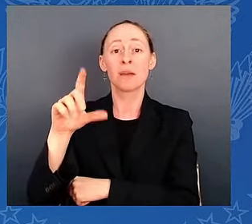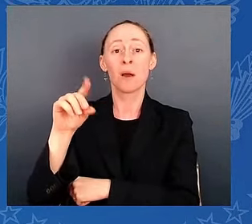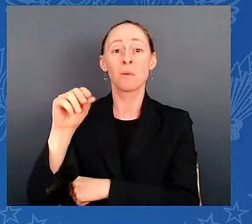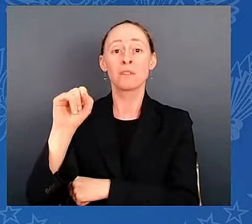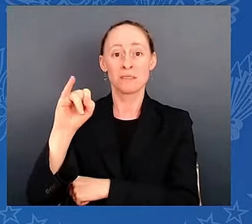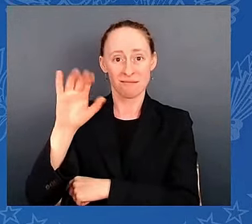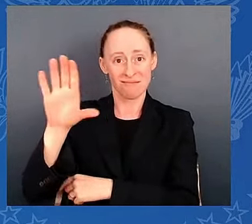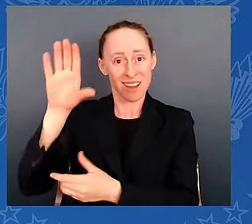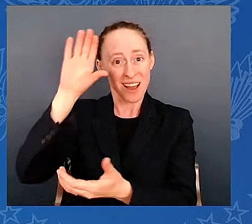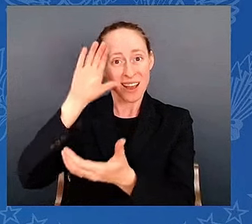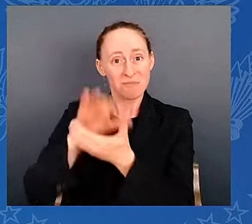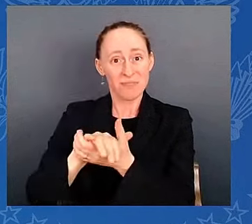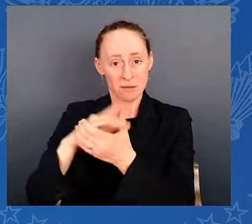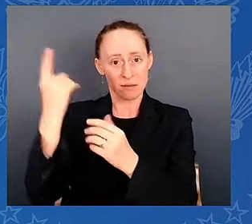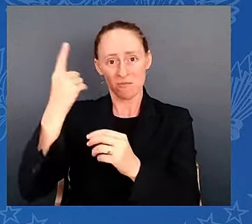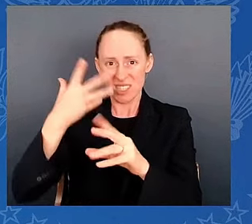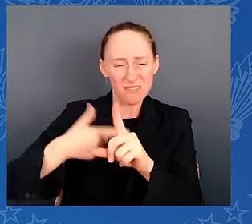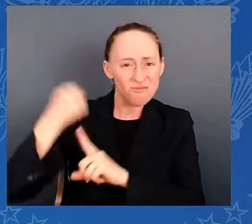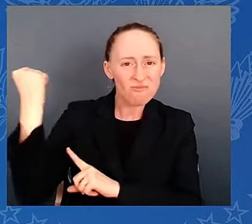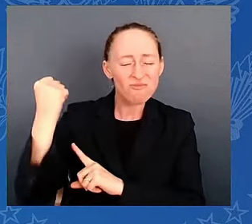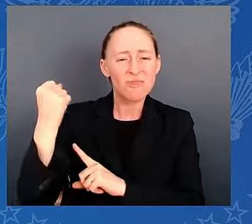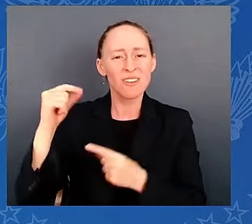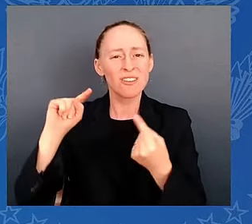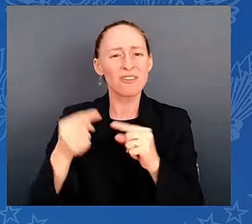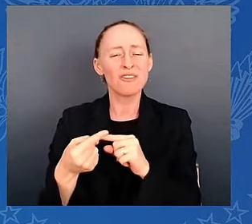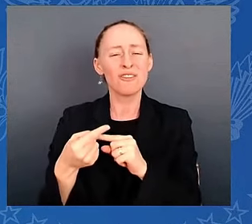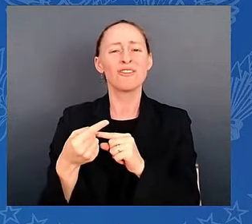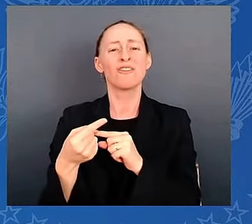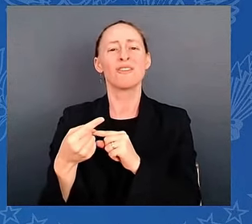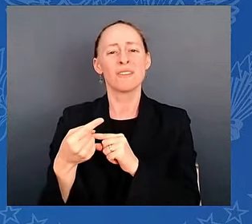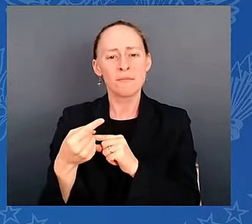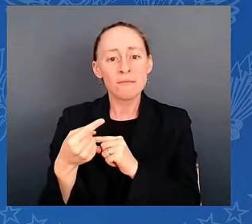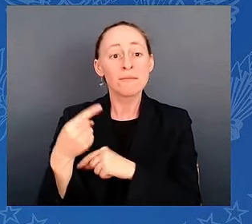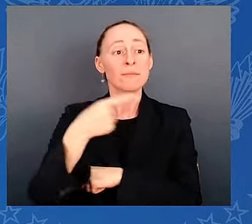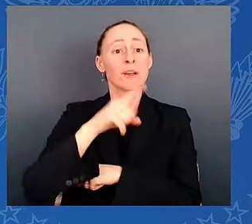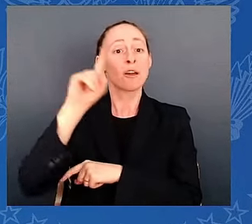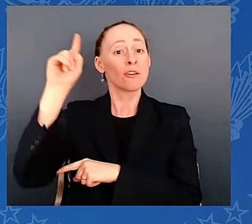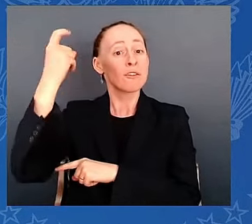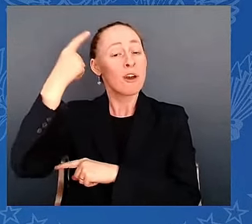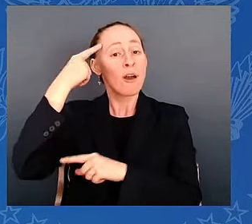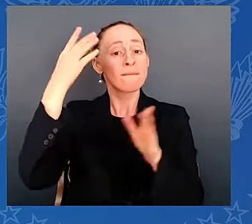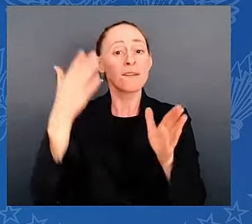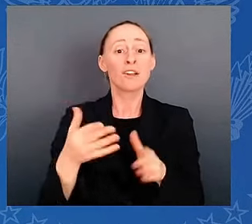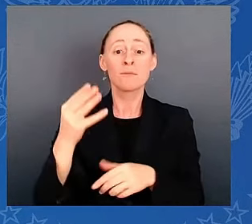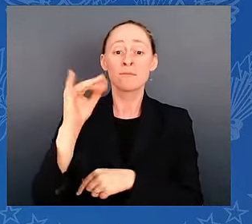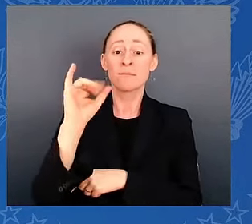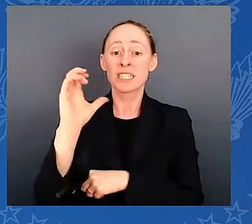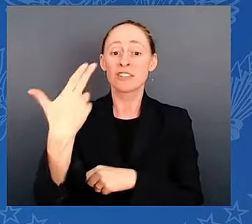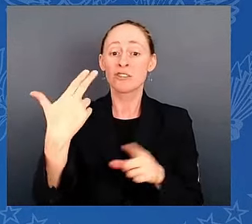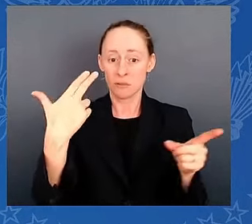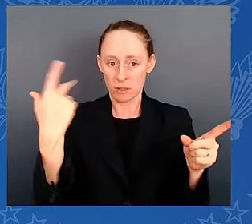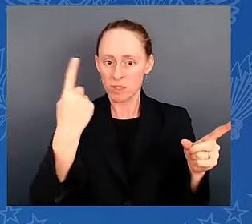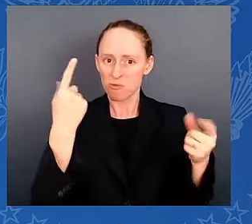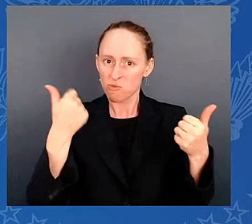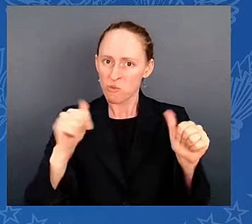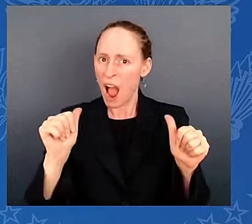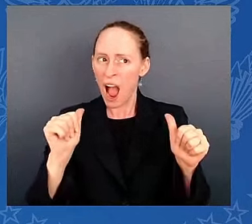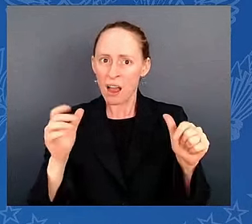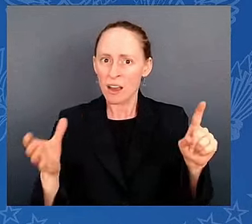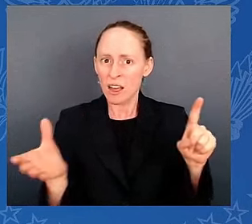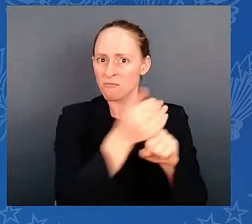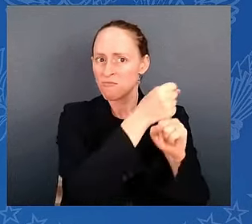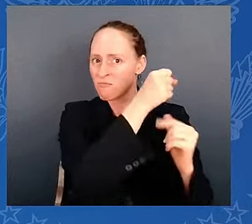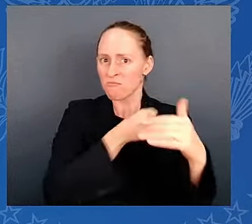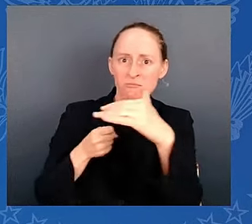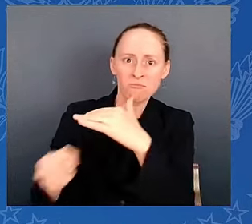the kidnapping plot against the sitting governor, or an attempted assassination on Donald Trump, there is no place in America for this